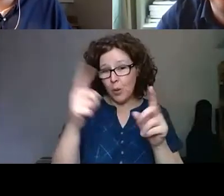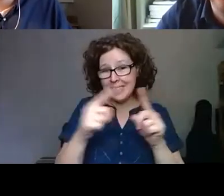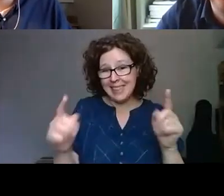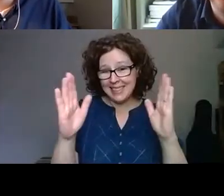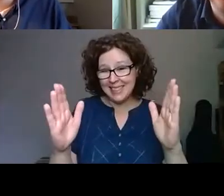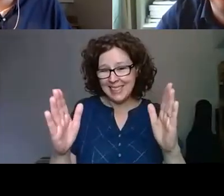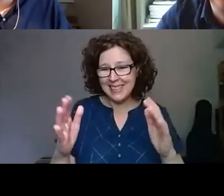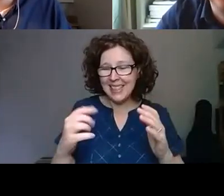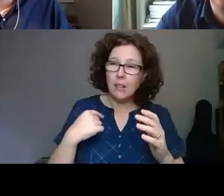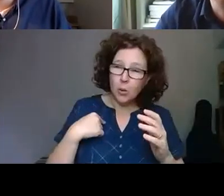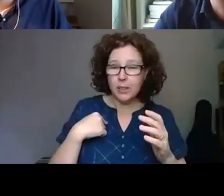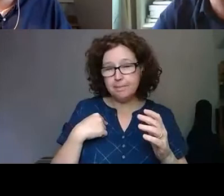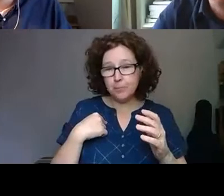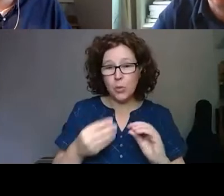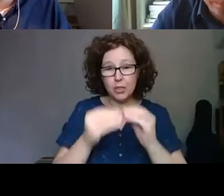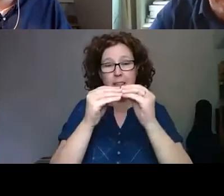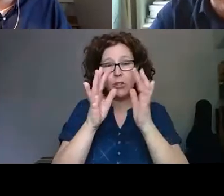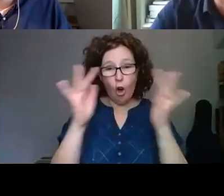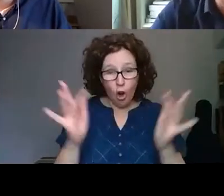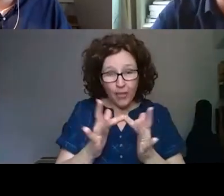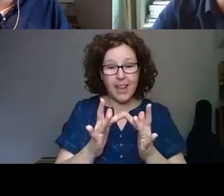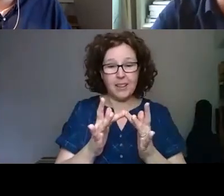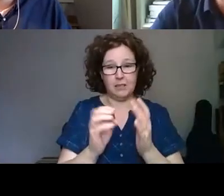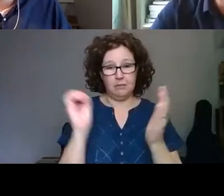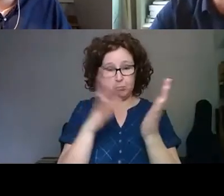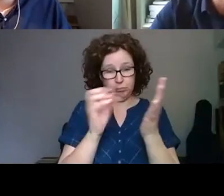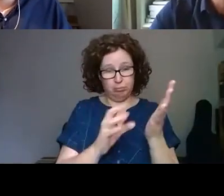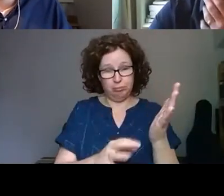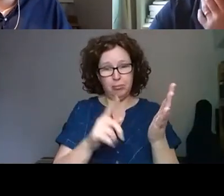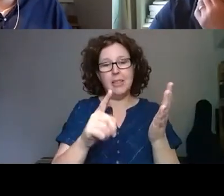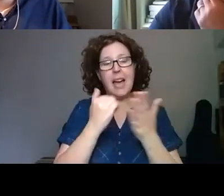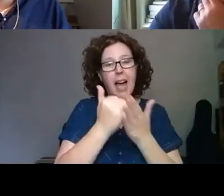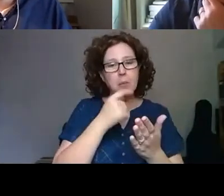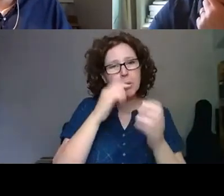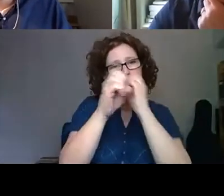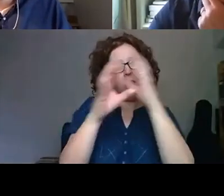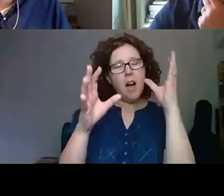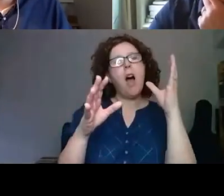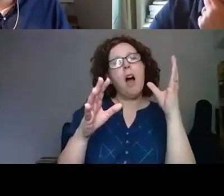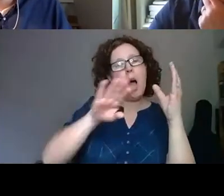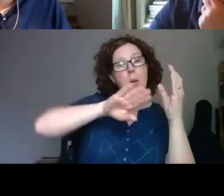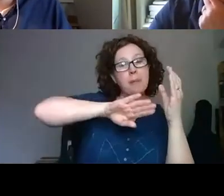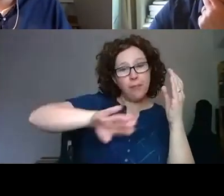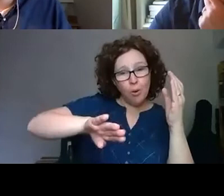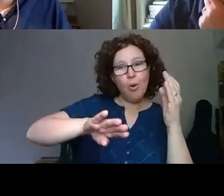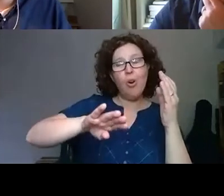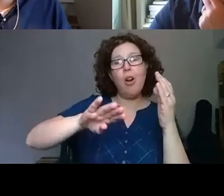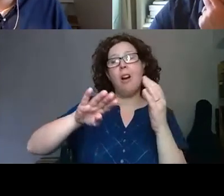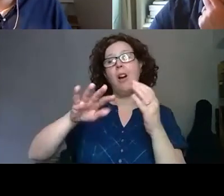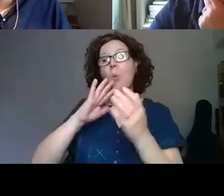produce online content to contextualize what we do before, during, after,